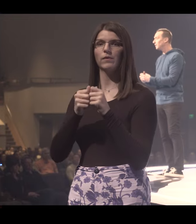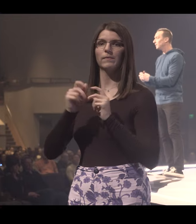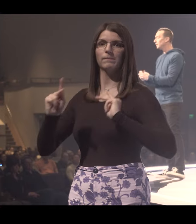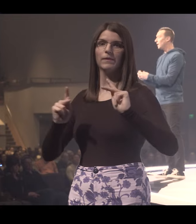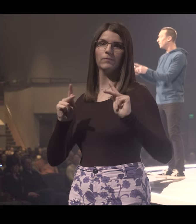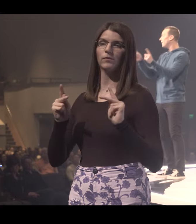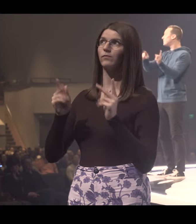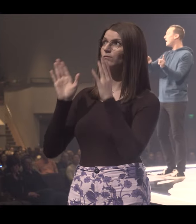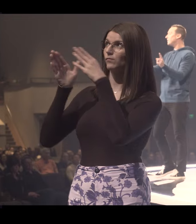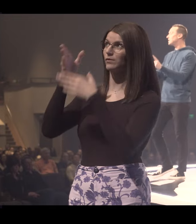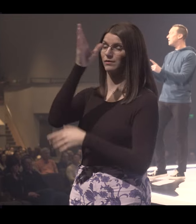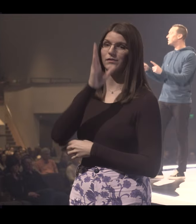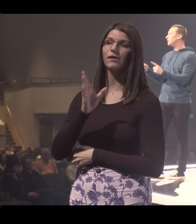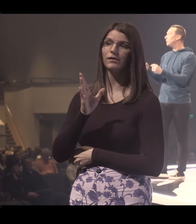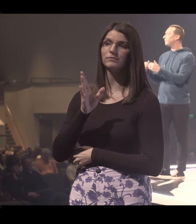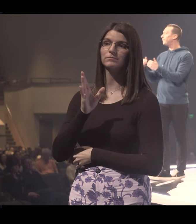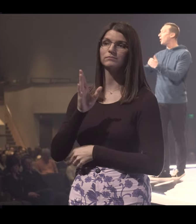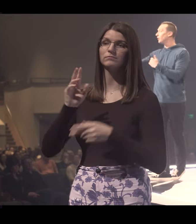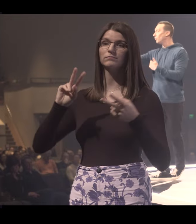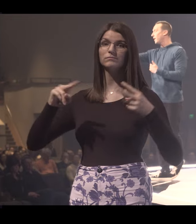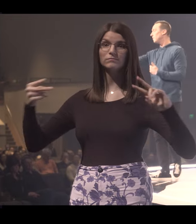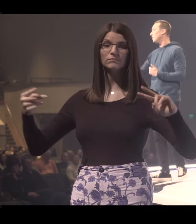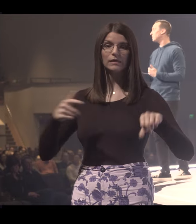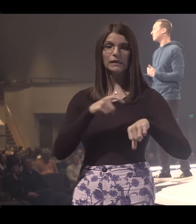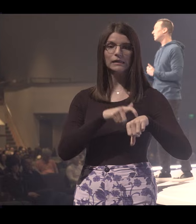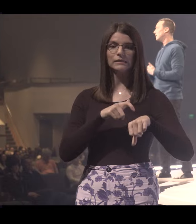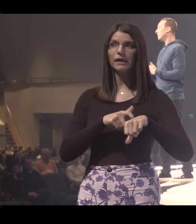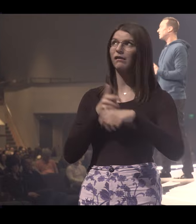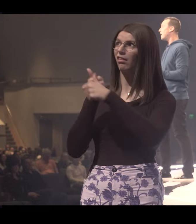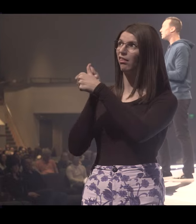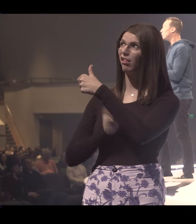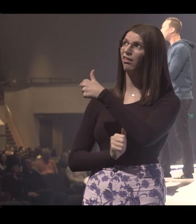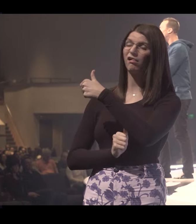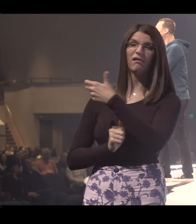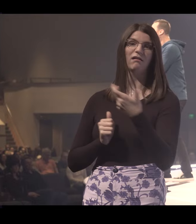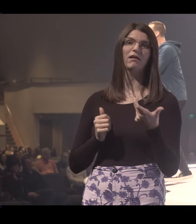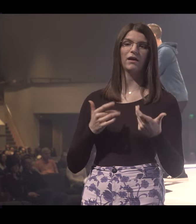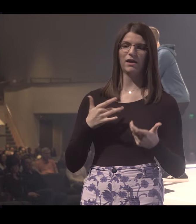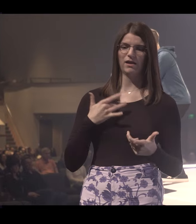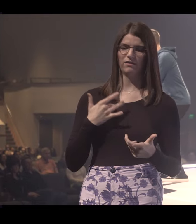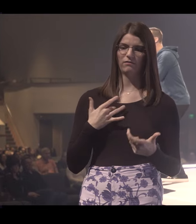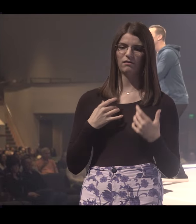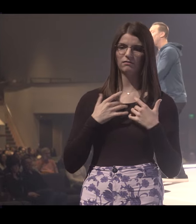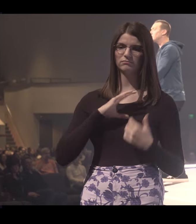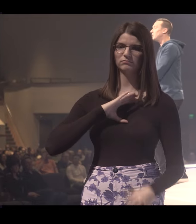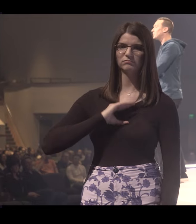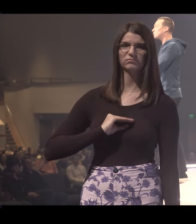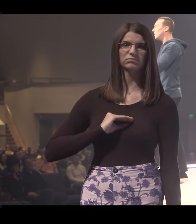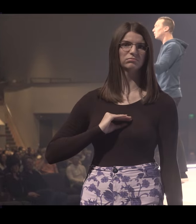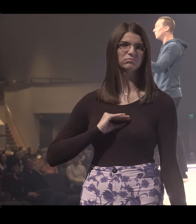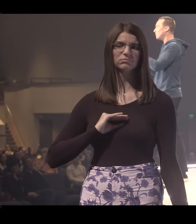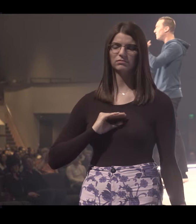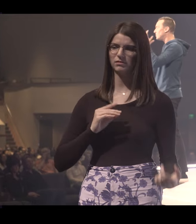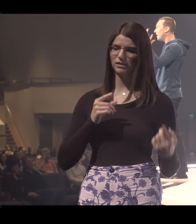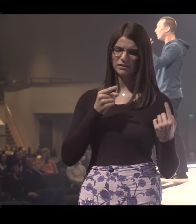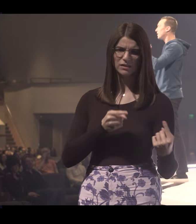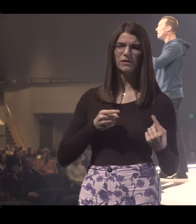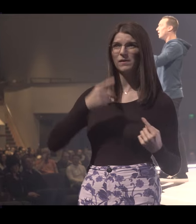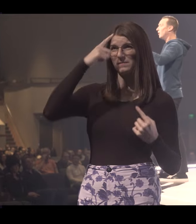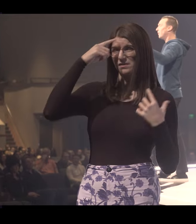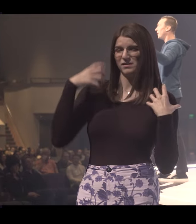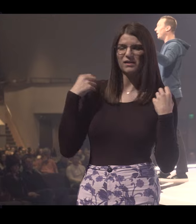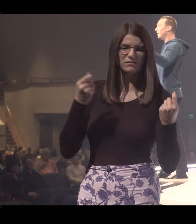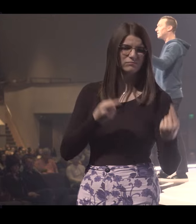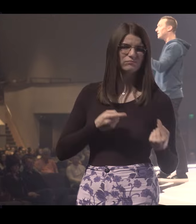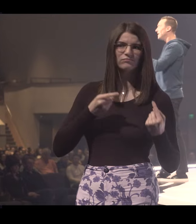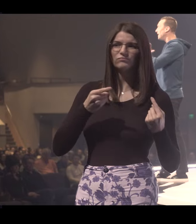right godly community. On the flip side, the times that you've fallen away the most, the times that you felt empty the most, the times that you've struggled with